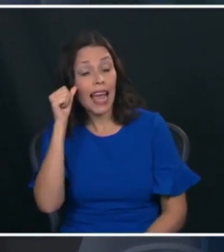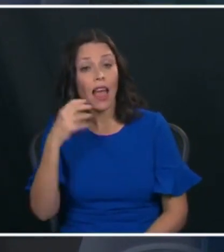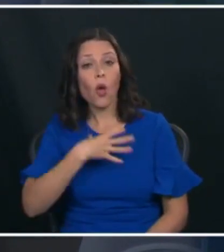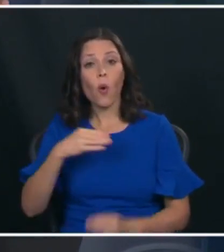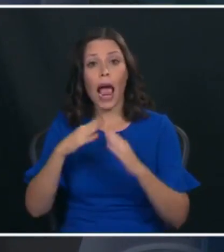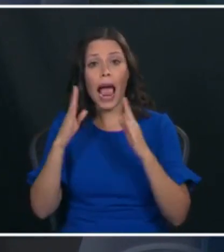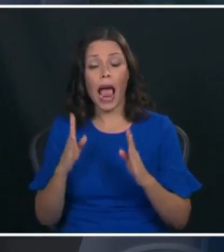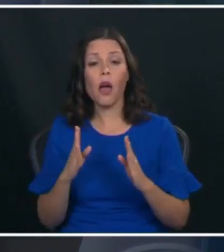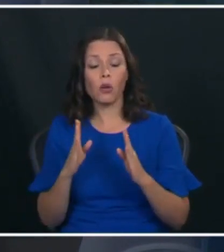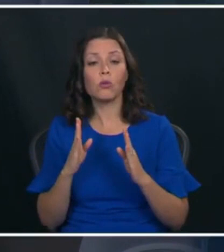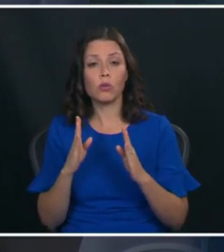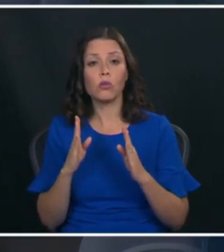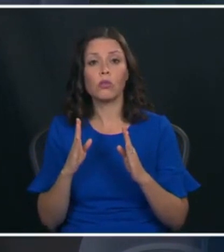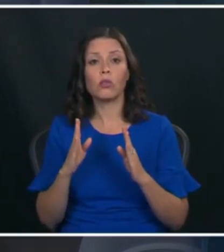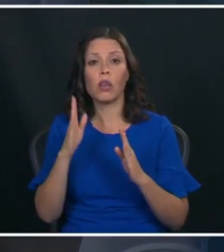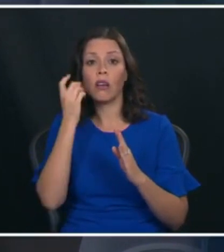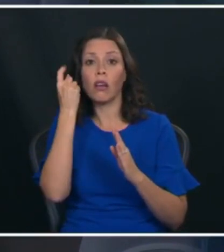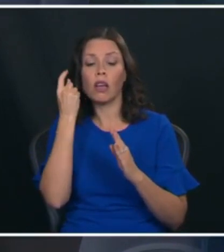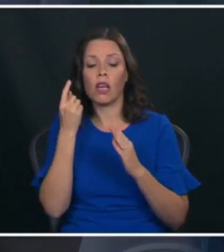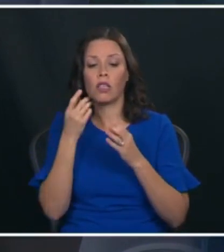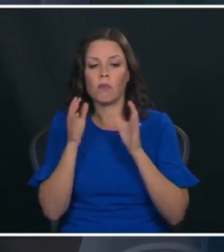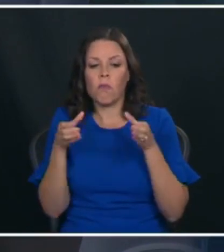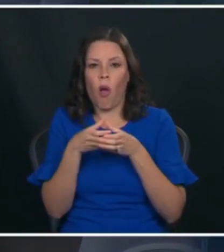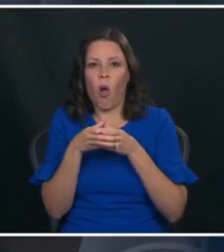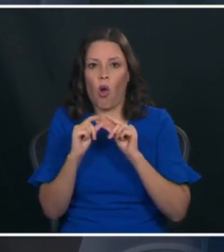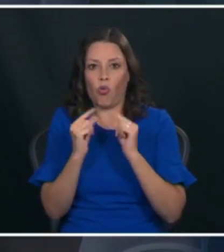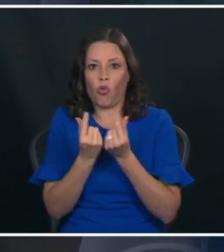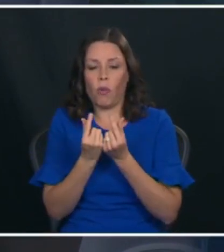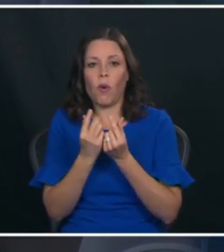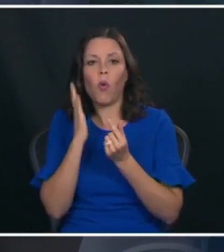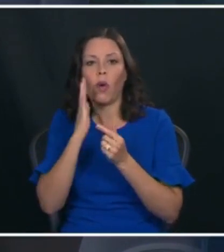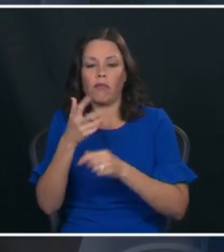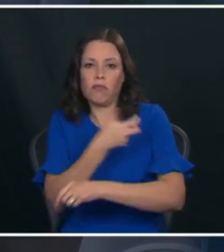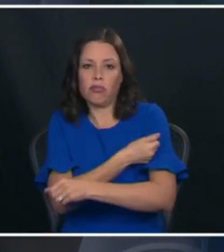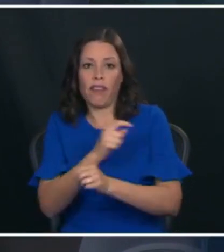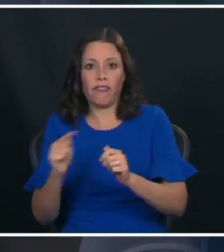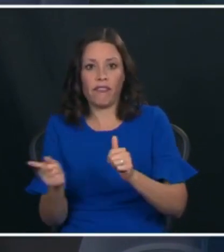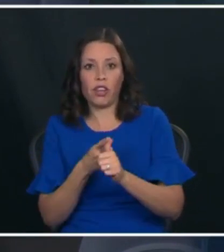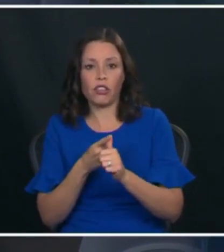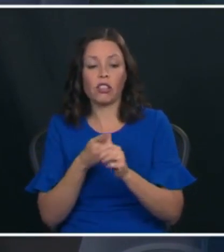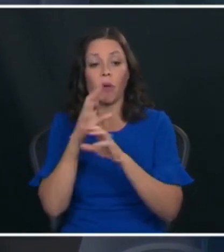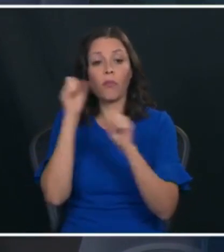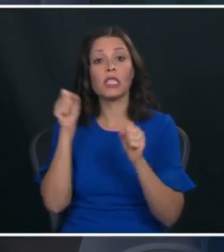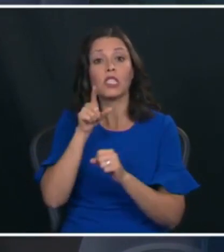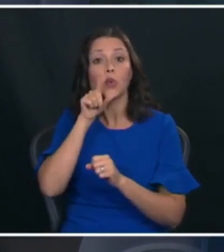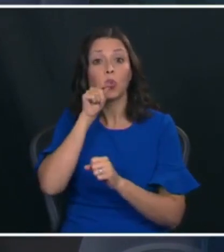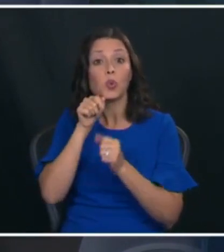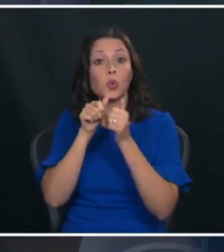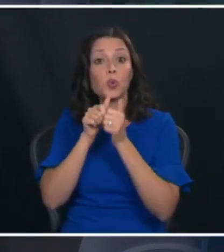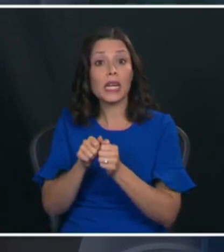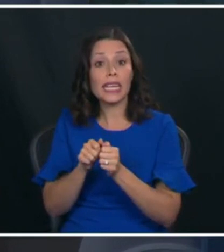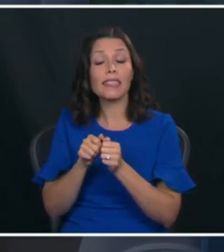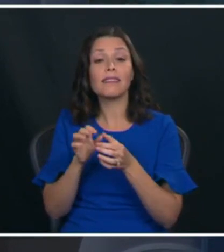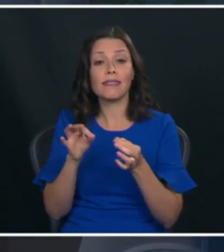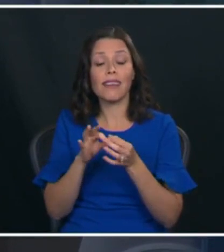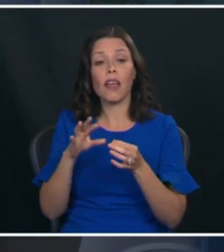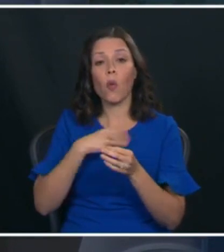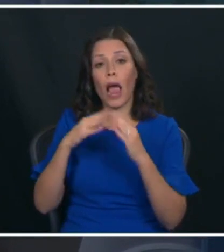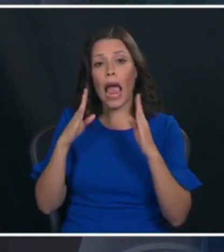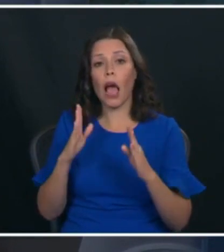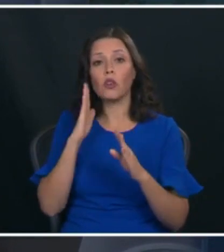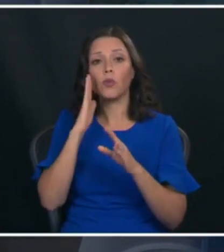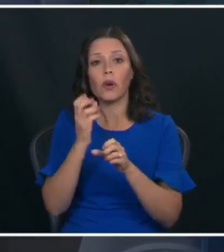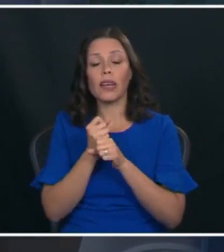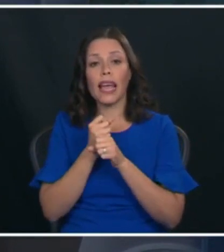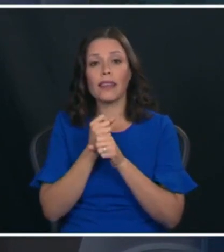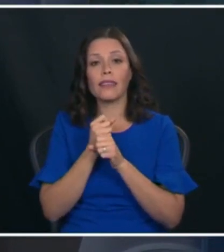house it will be a very limited group of people who have access to it initially the president's tweet indicated that the white house should receive it